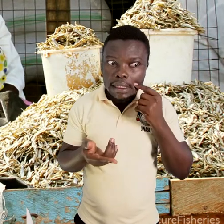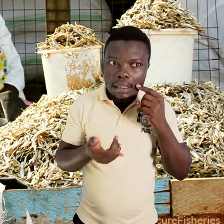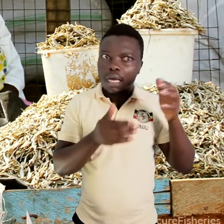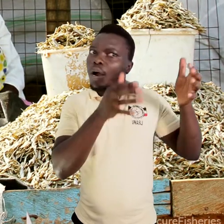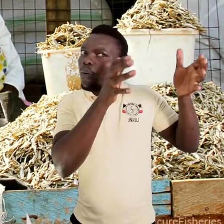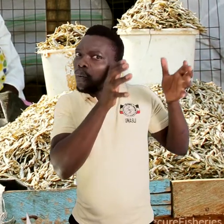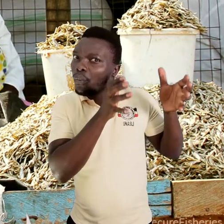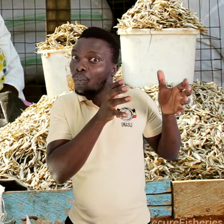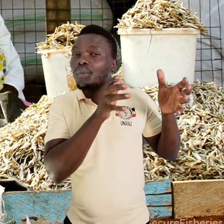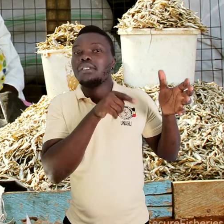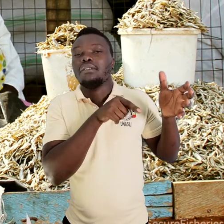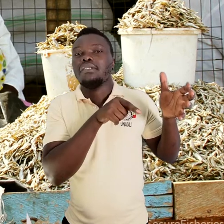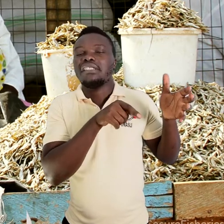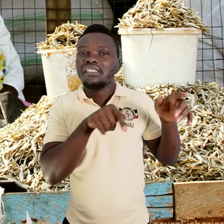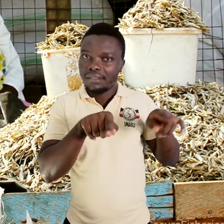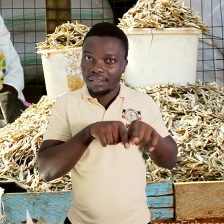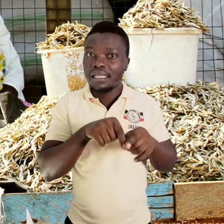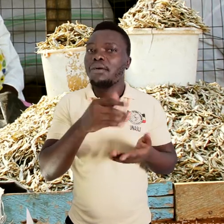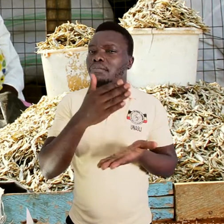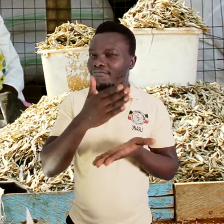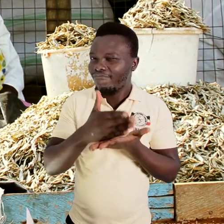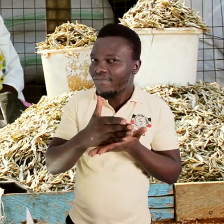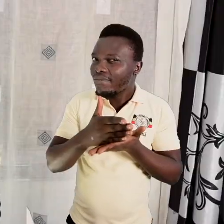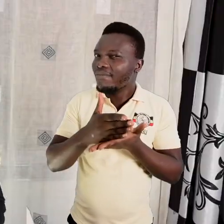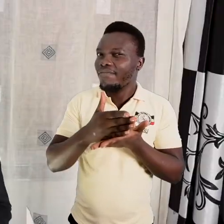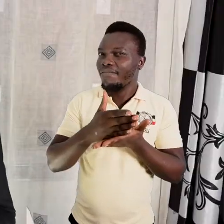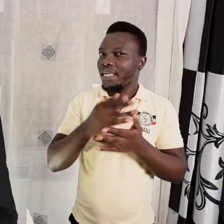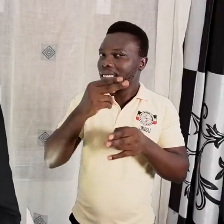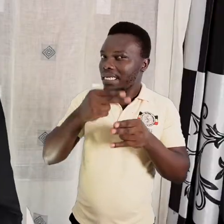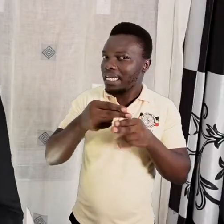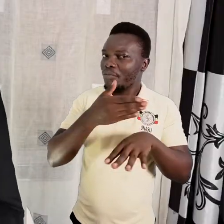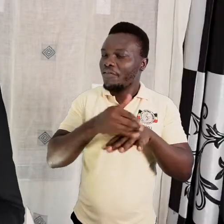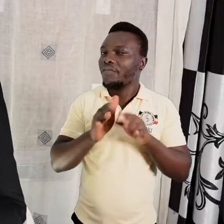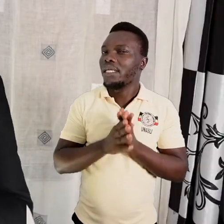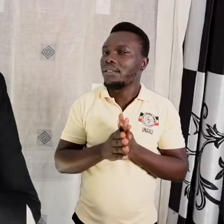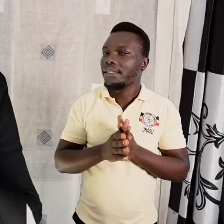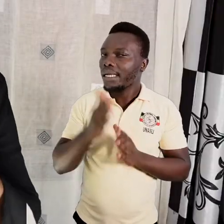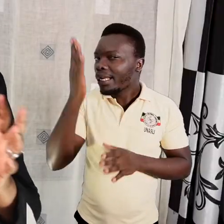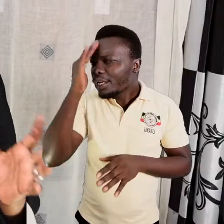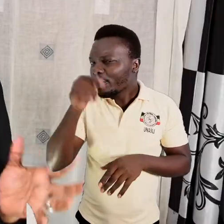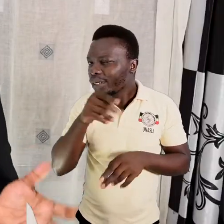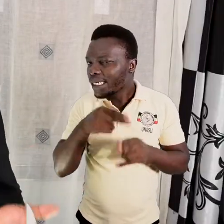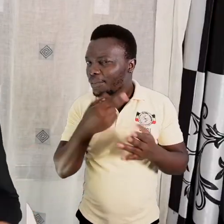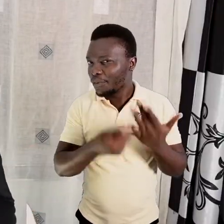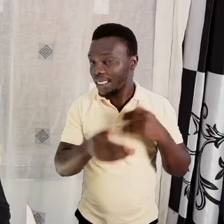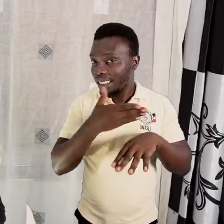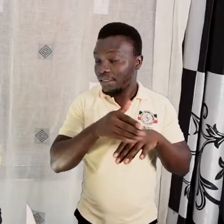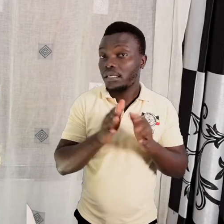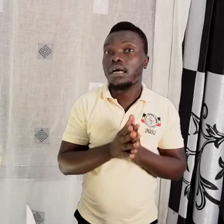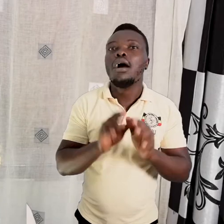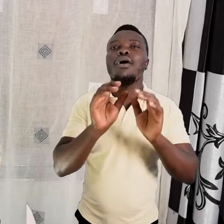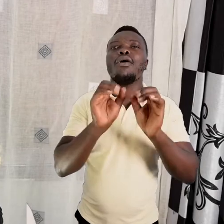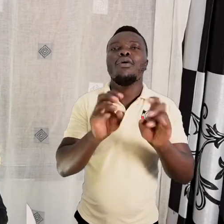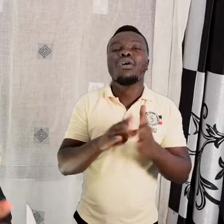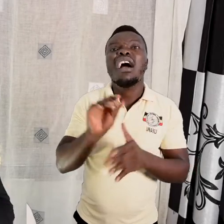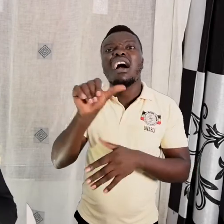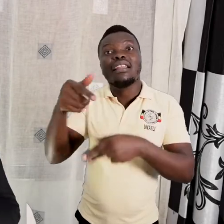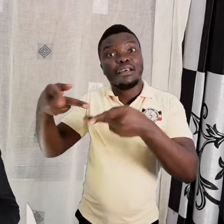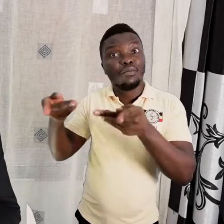That is also another type of fish. What could that fish be? Okay. And also in the marketplaces,